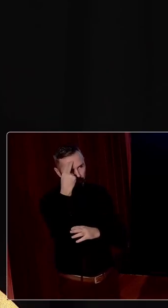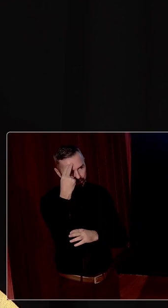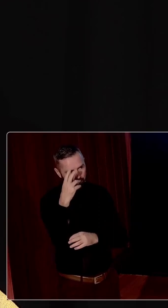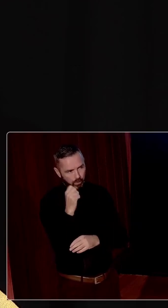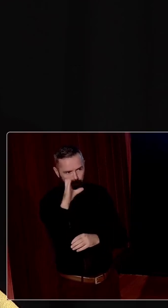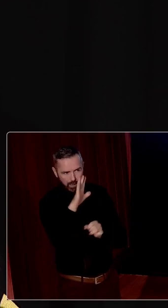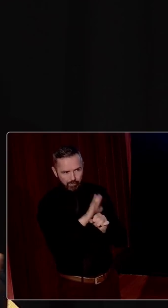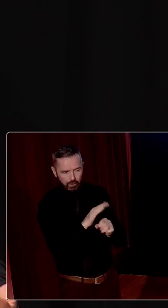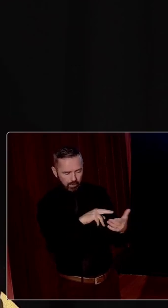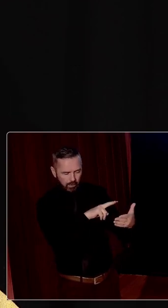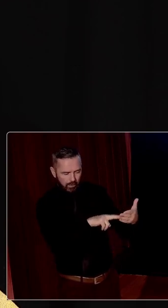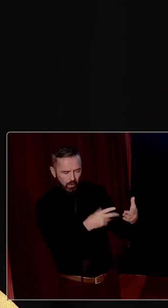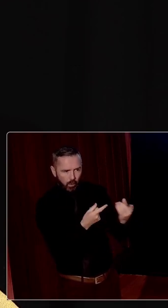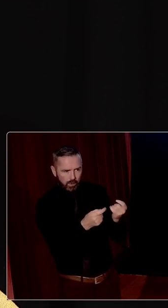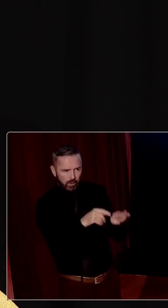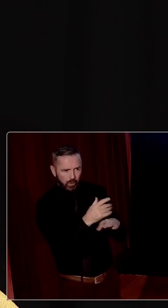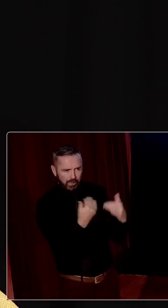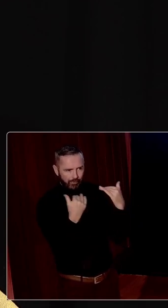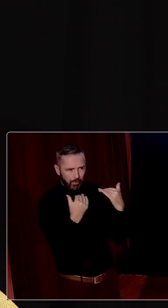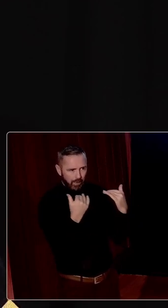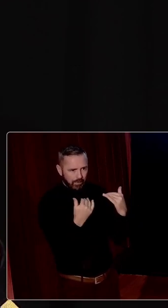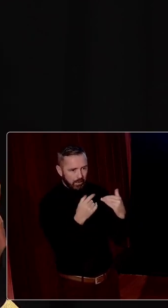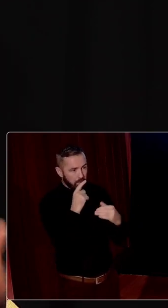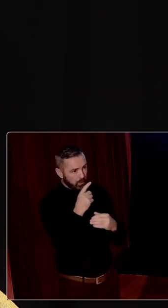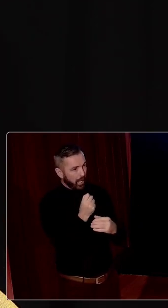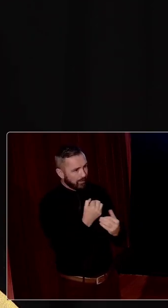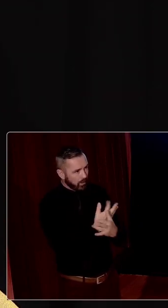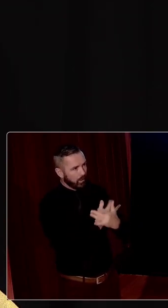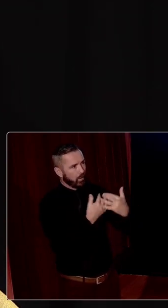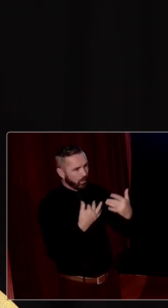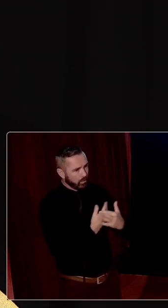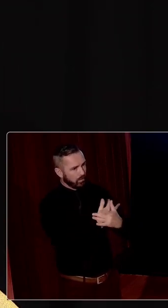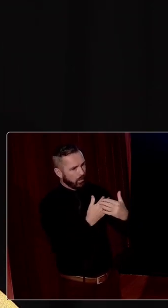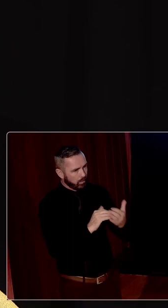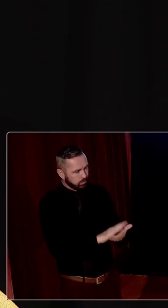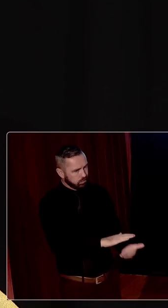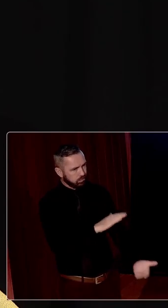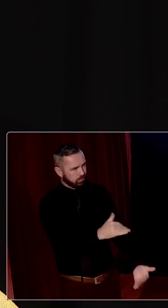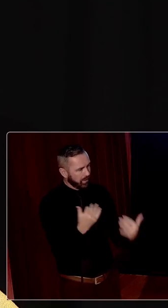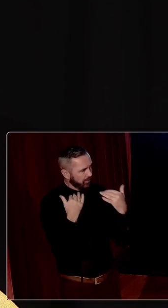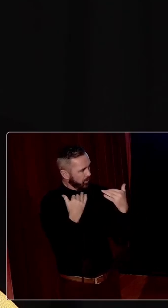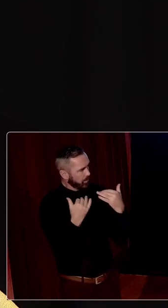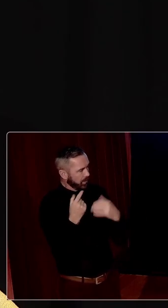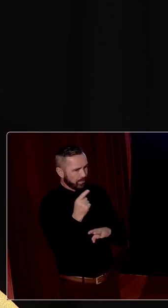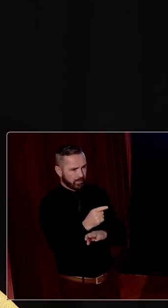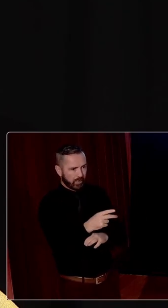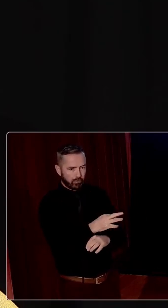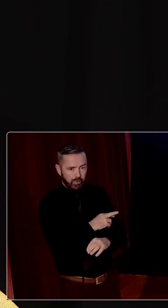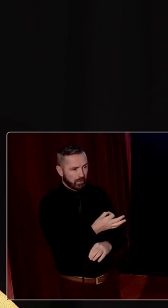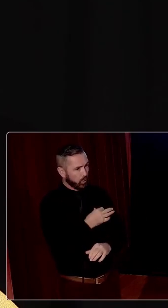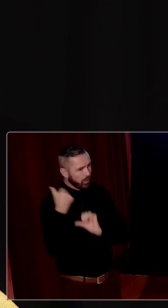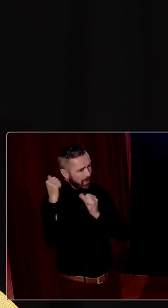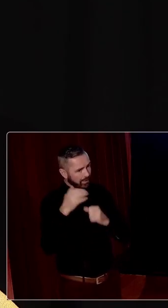we have to be careful in how we treat all of our sources. But the fact that we have such an abundance and wealth of sources now is one of the towering legacies